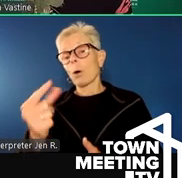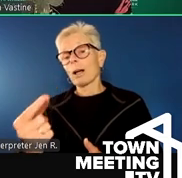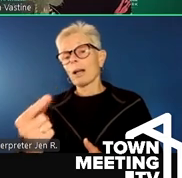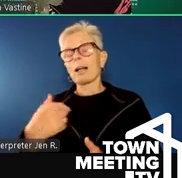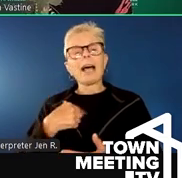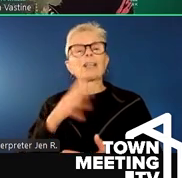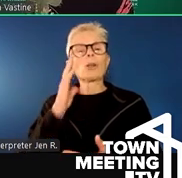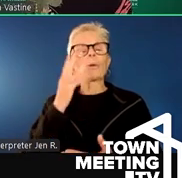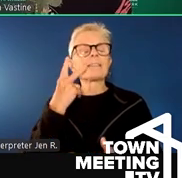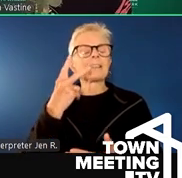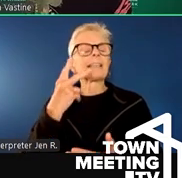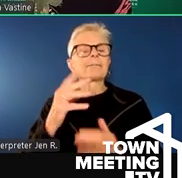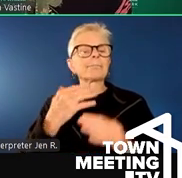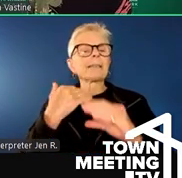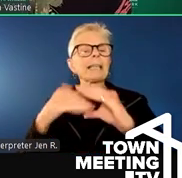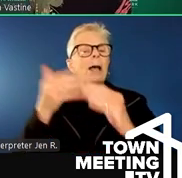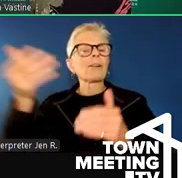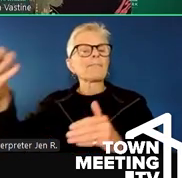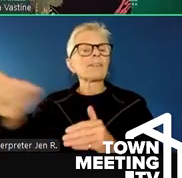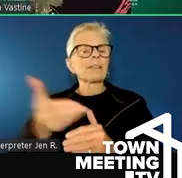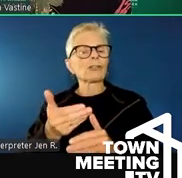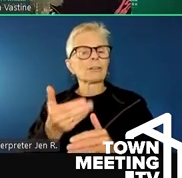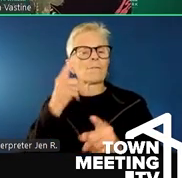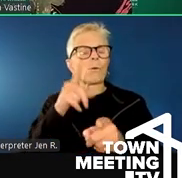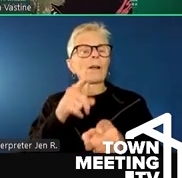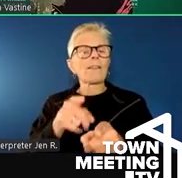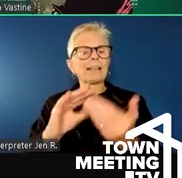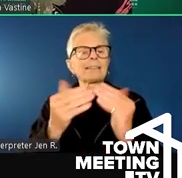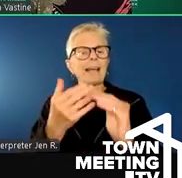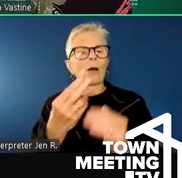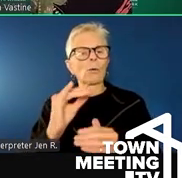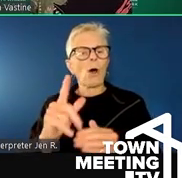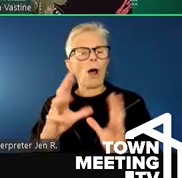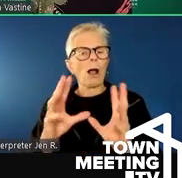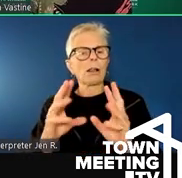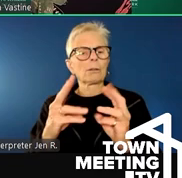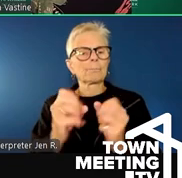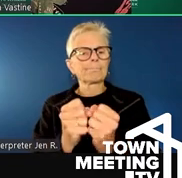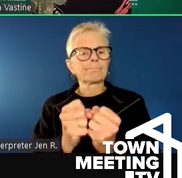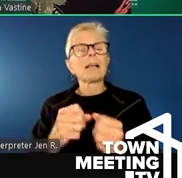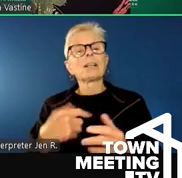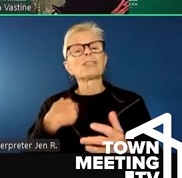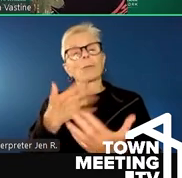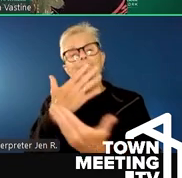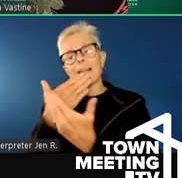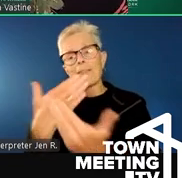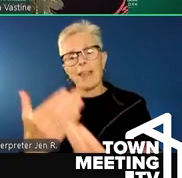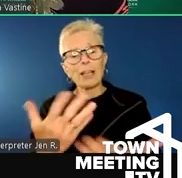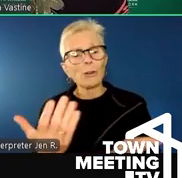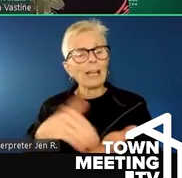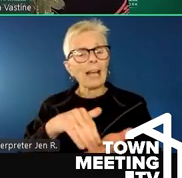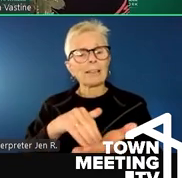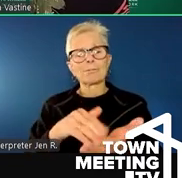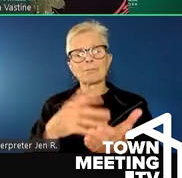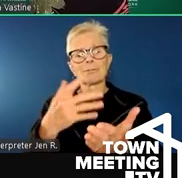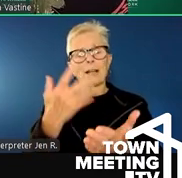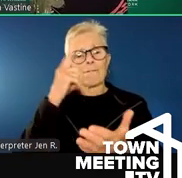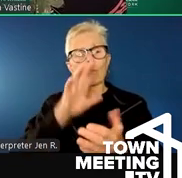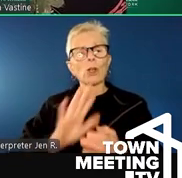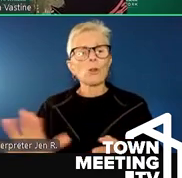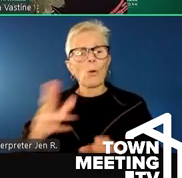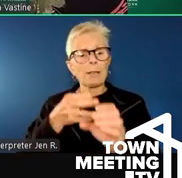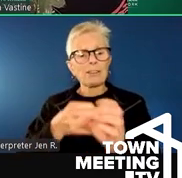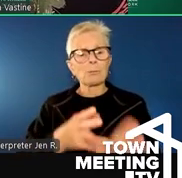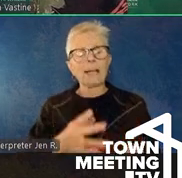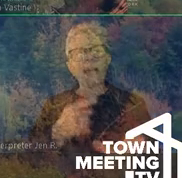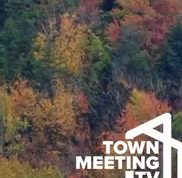invites about that very, very soon. So, thank you again, everyone for your participation and